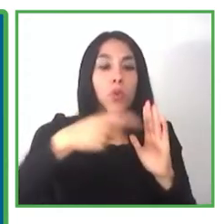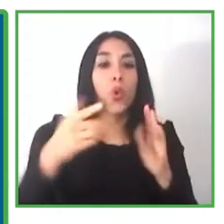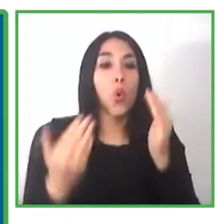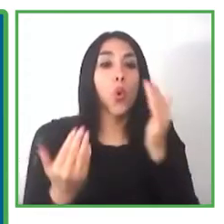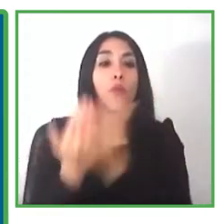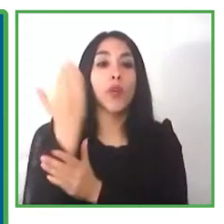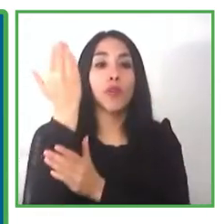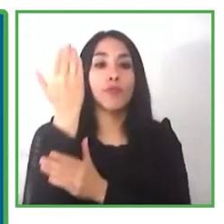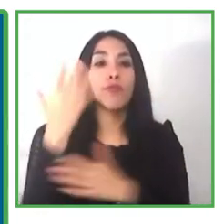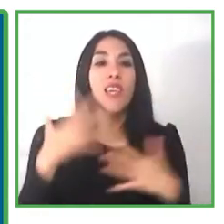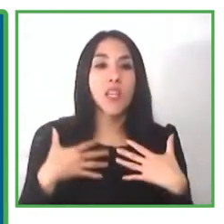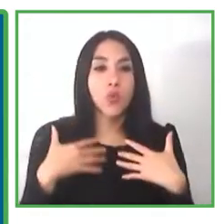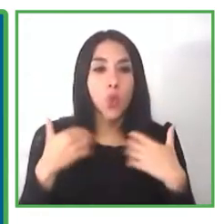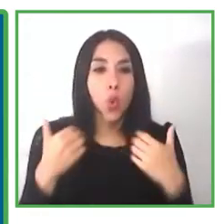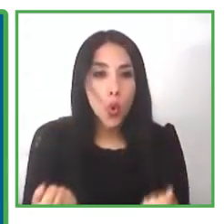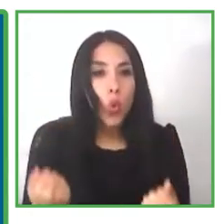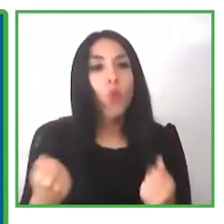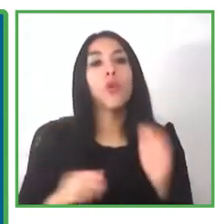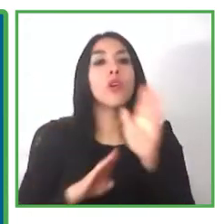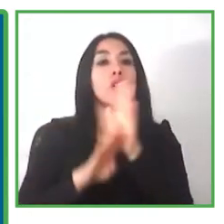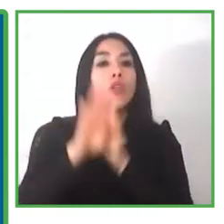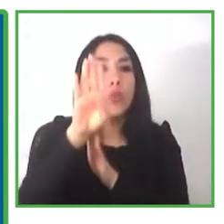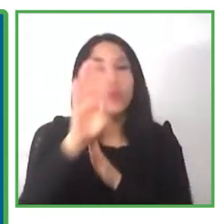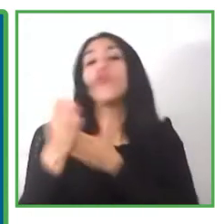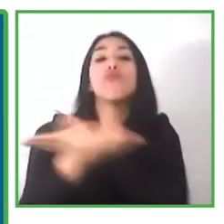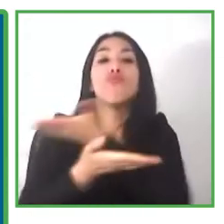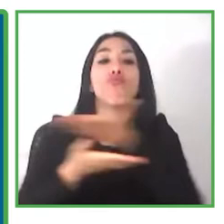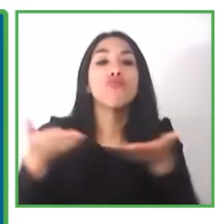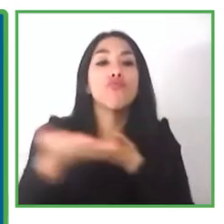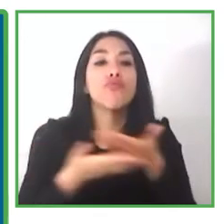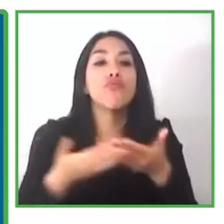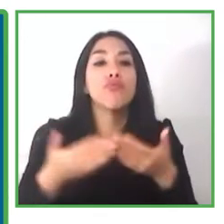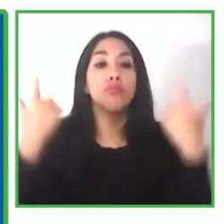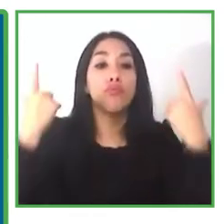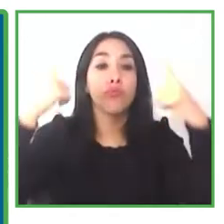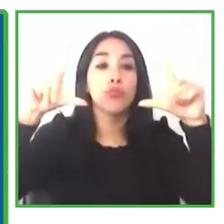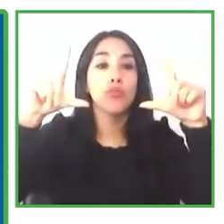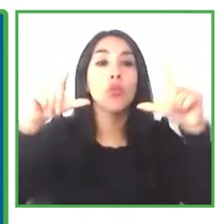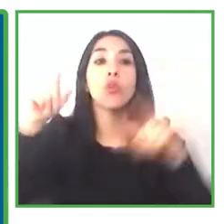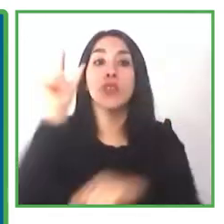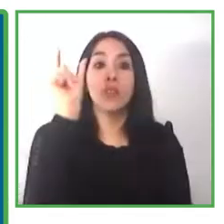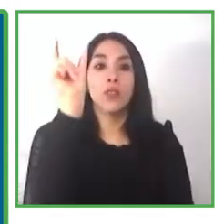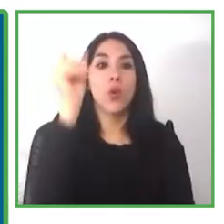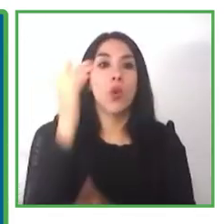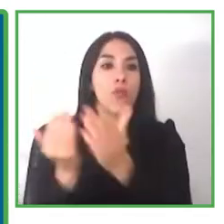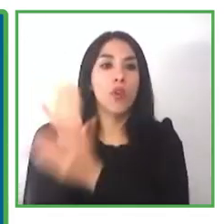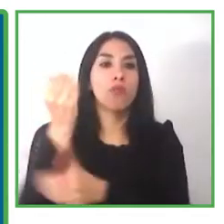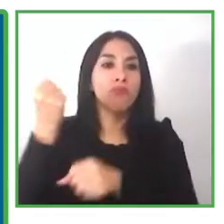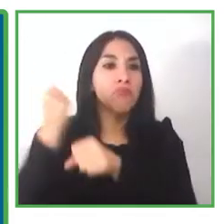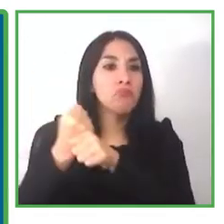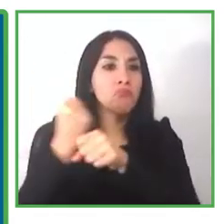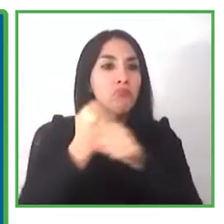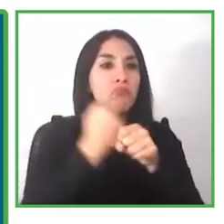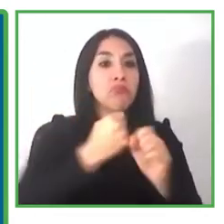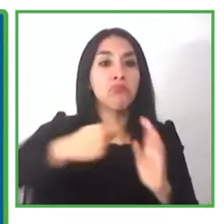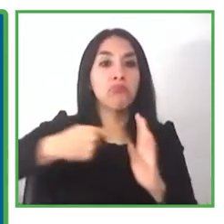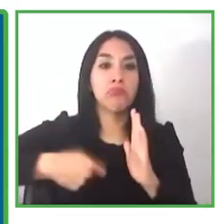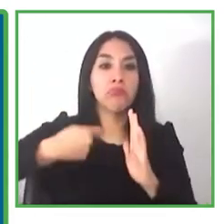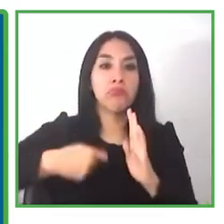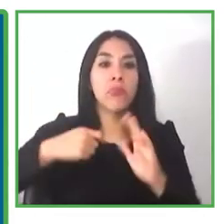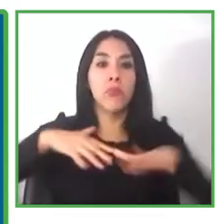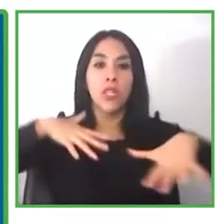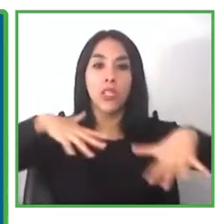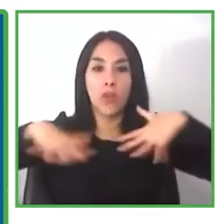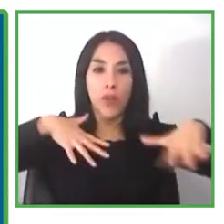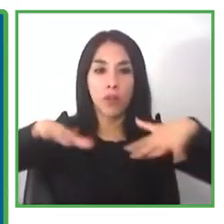is a project that was created for addressing the impact on things that are related